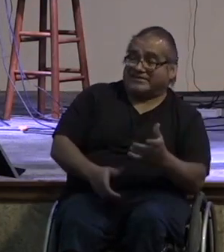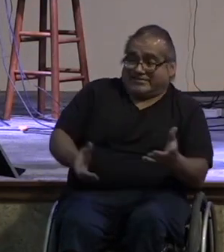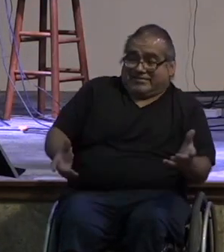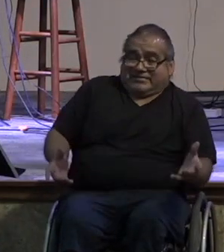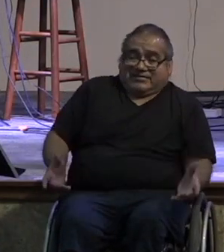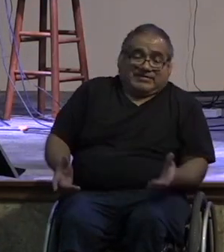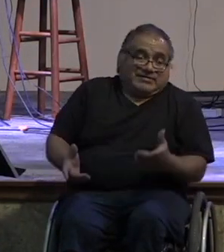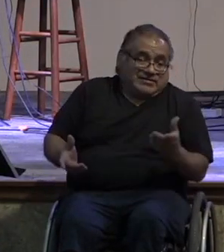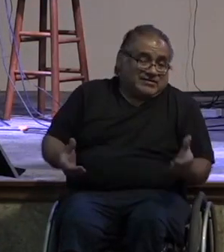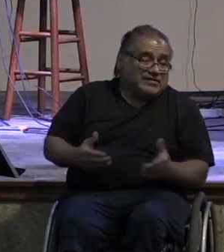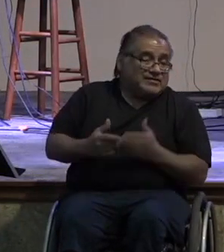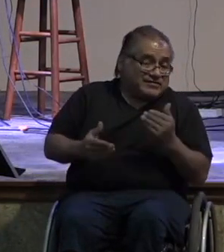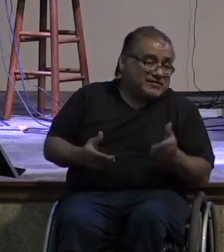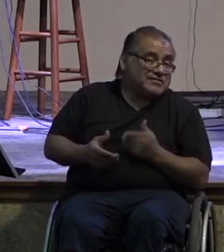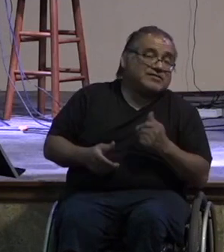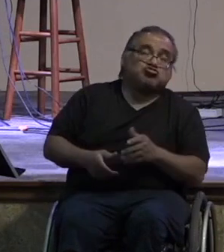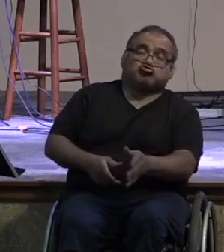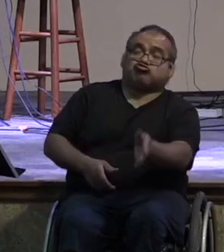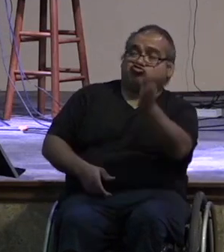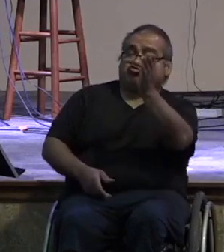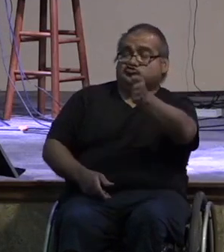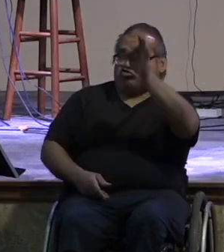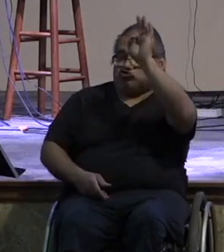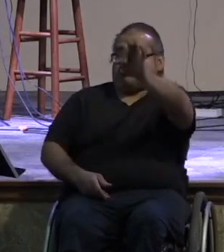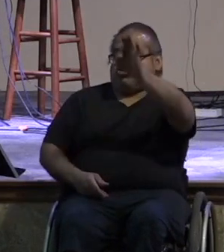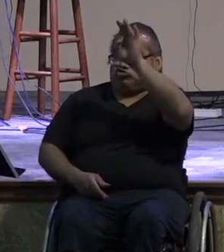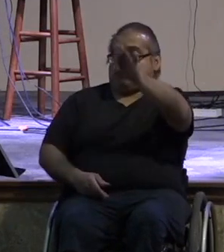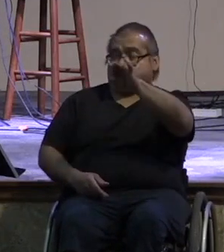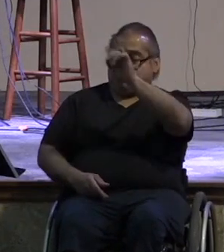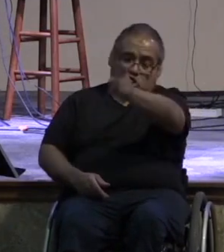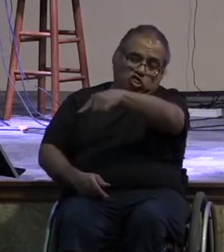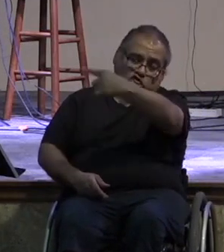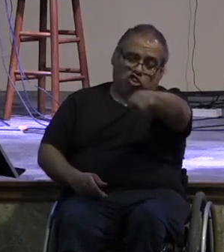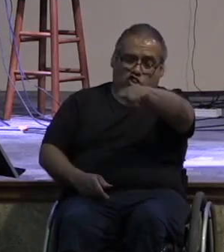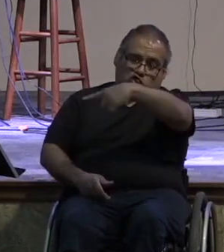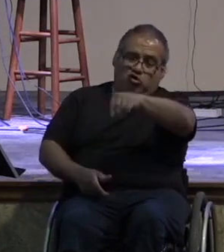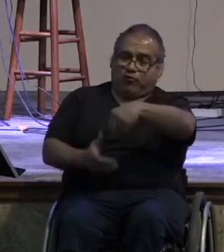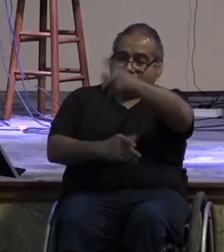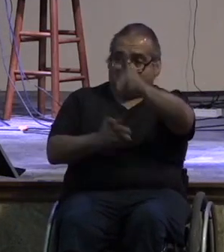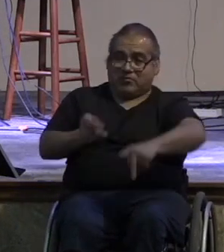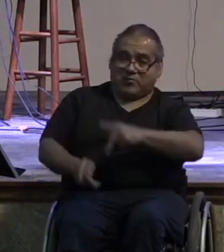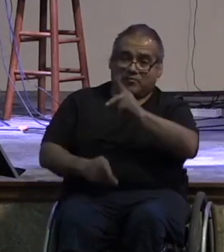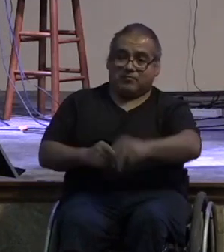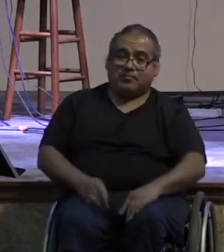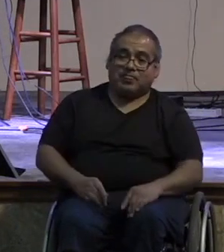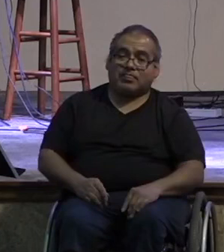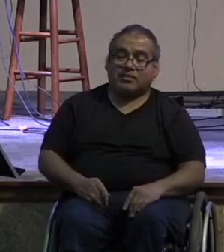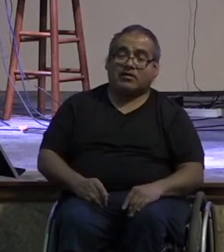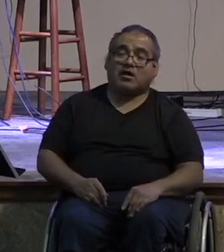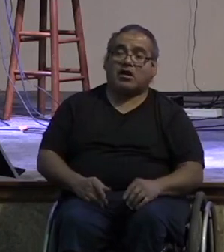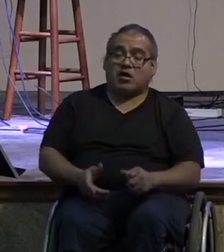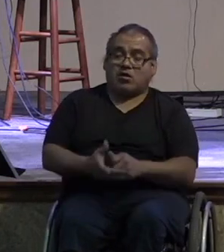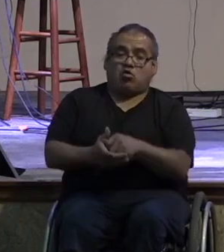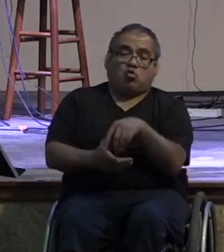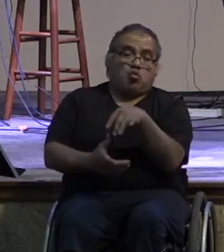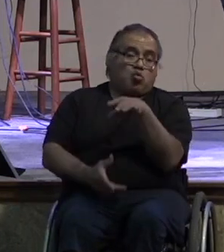demonize the rich there is a lot of things in scripture that help us point our fingers at rich people because let's be honest along with wealth